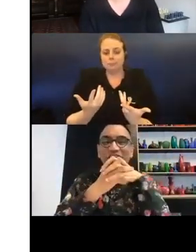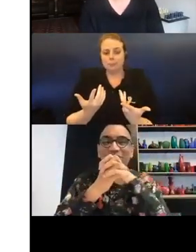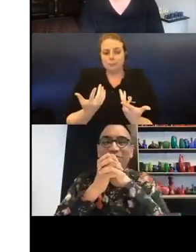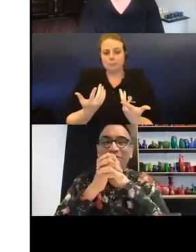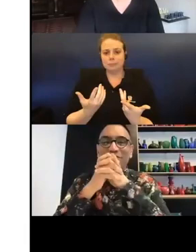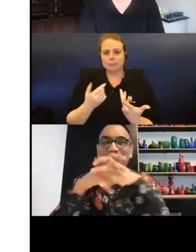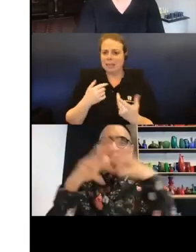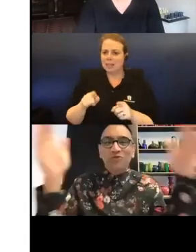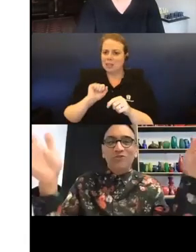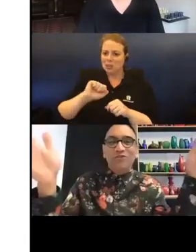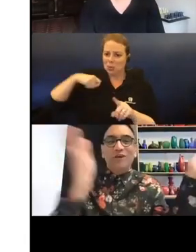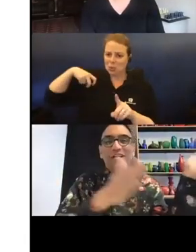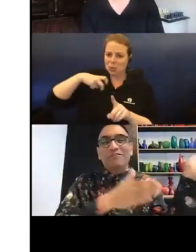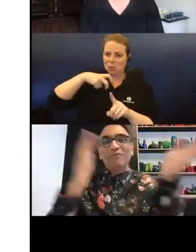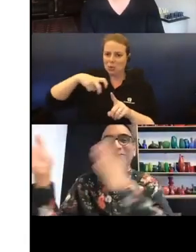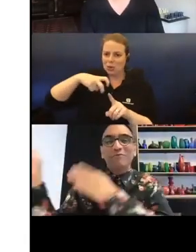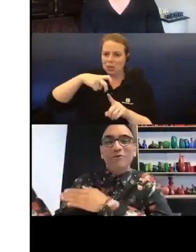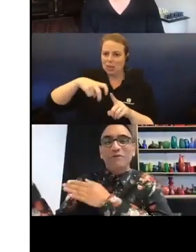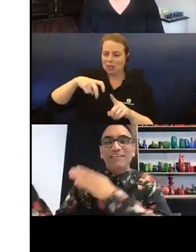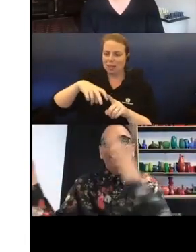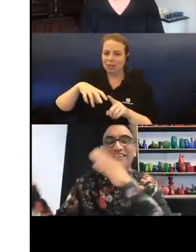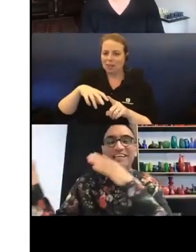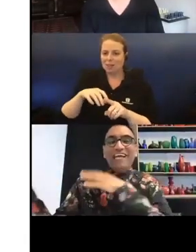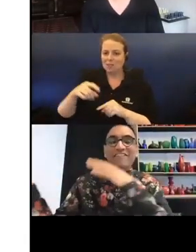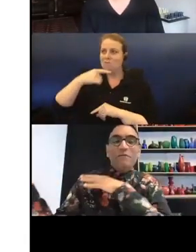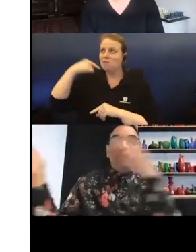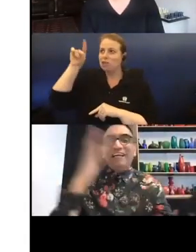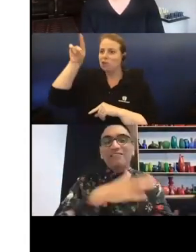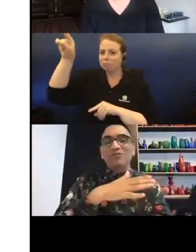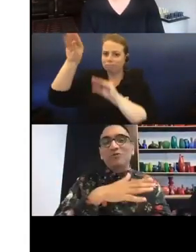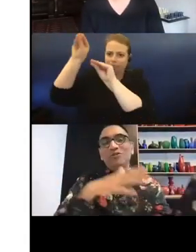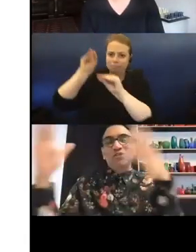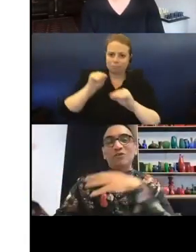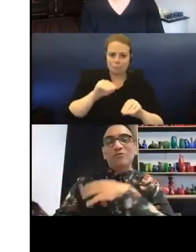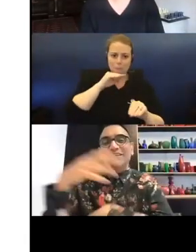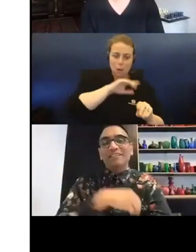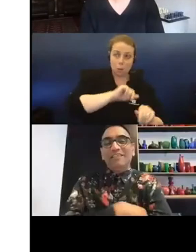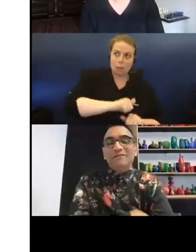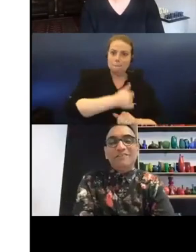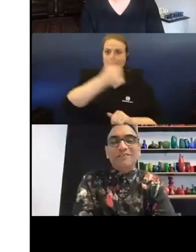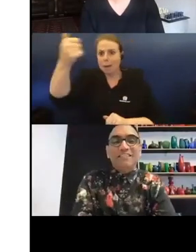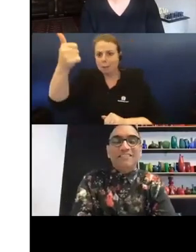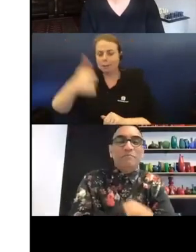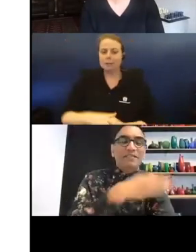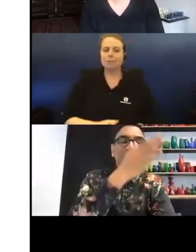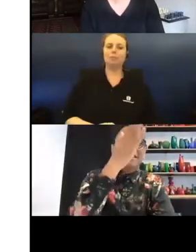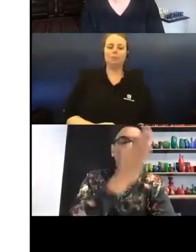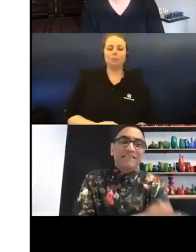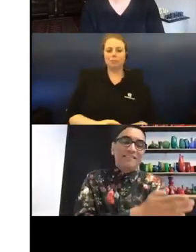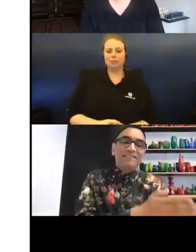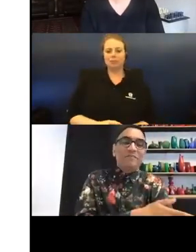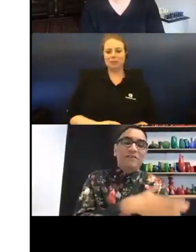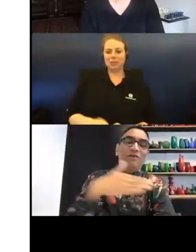journey from Georgia right through to Melbourne and then back to Georgia. And, you know, it's not as simple as